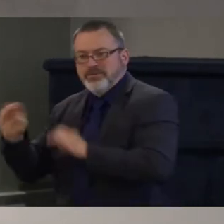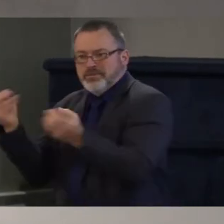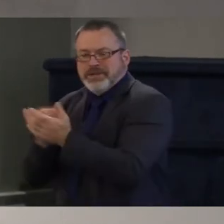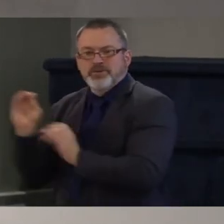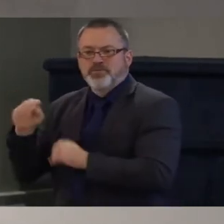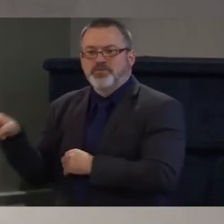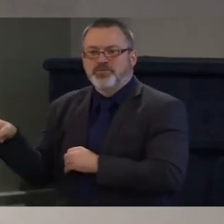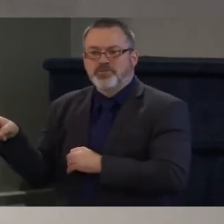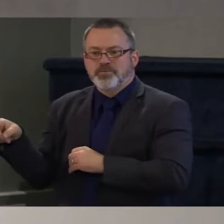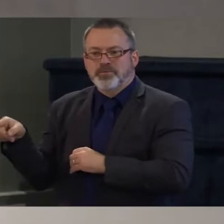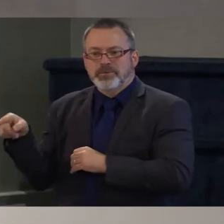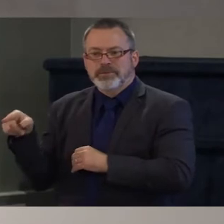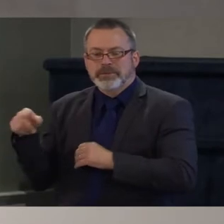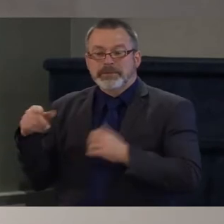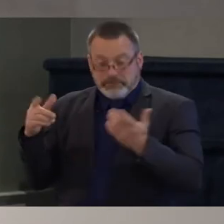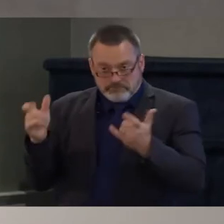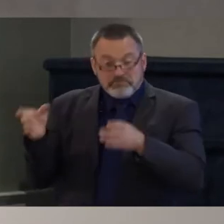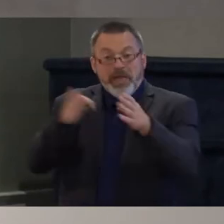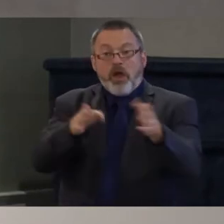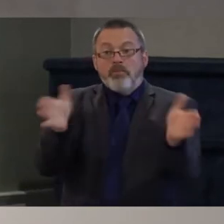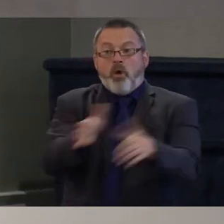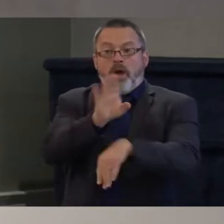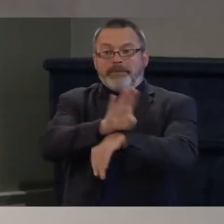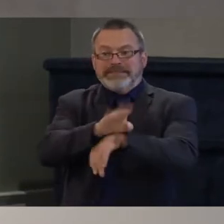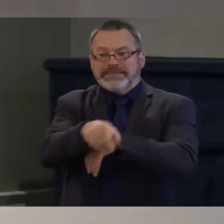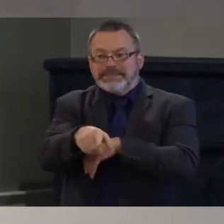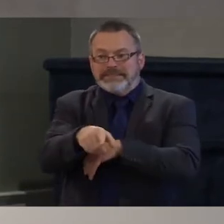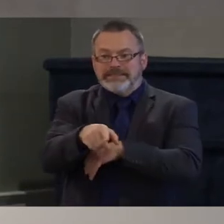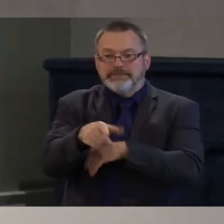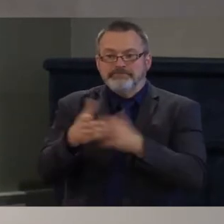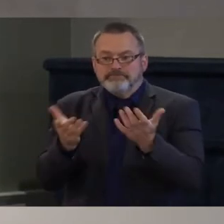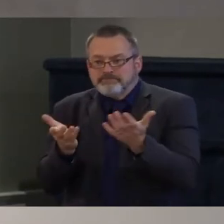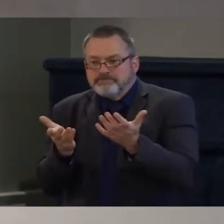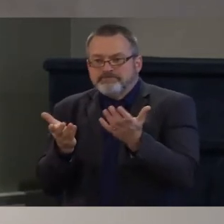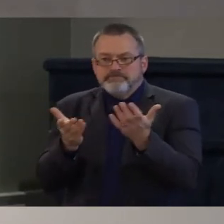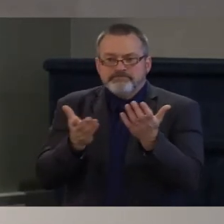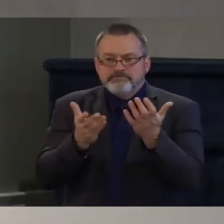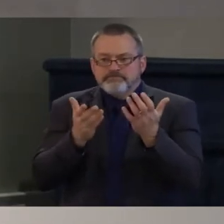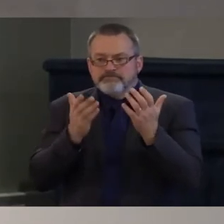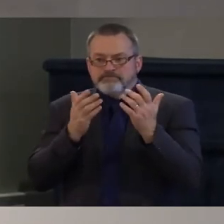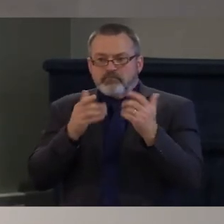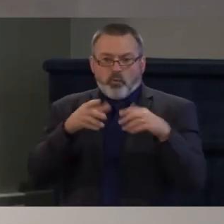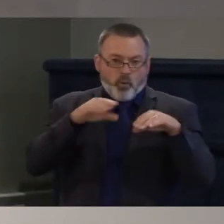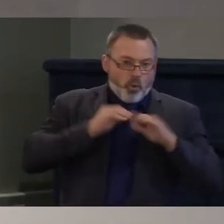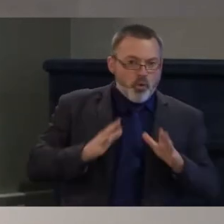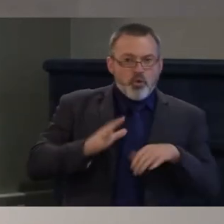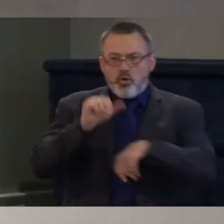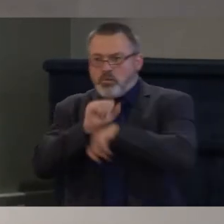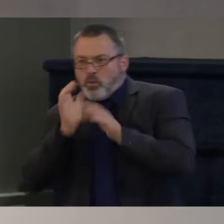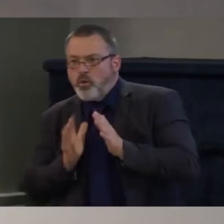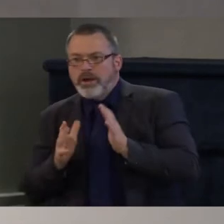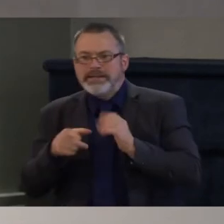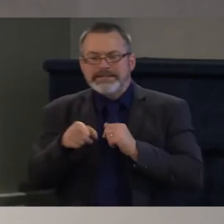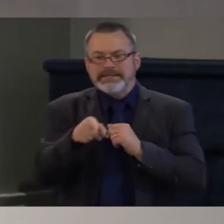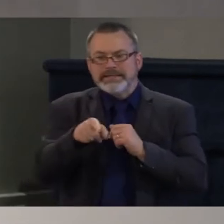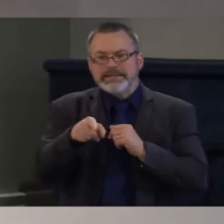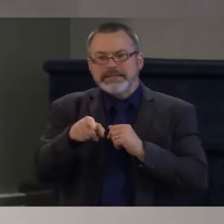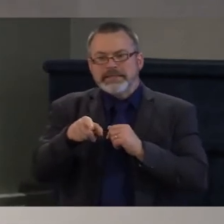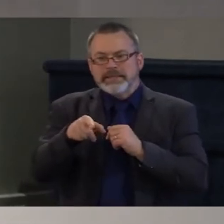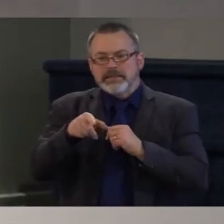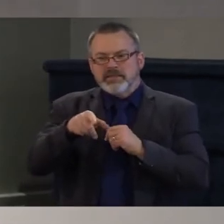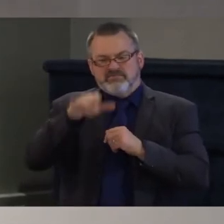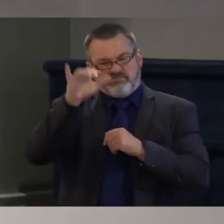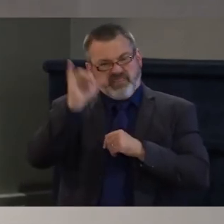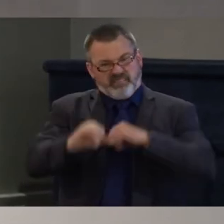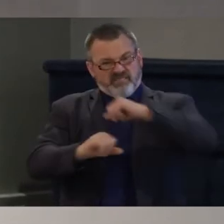democratically, worker owned, I think there should be much more support because small businesses are the backbone of our economy, but